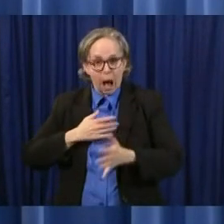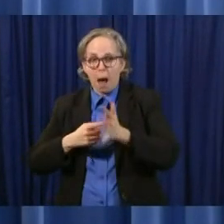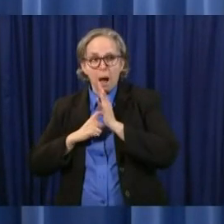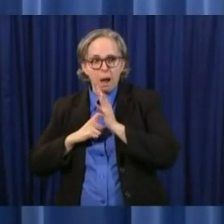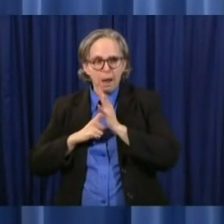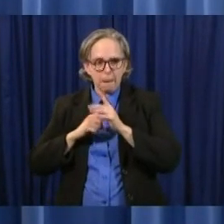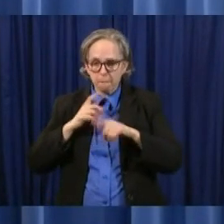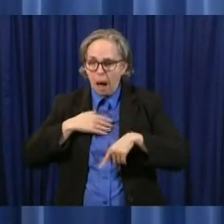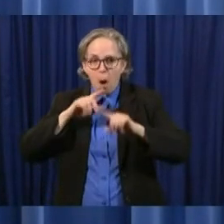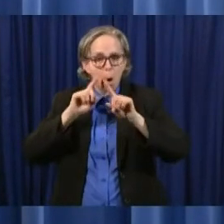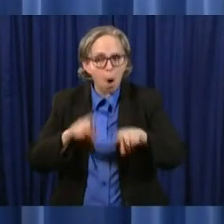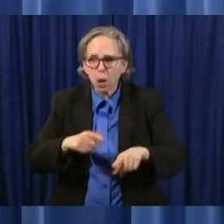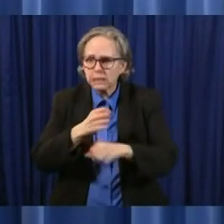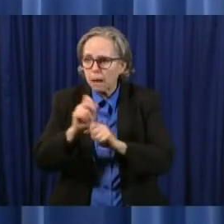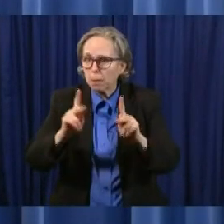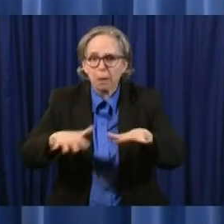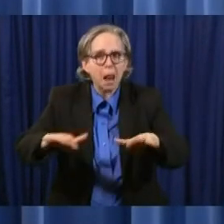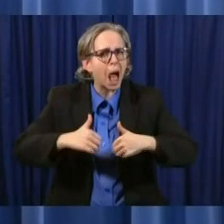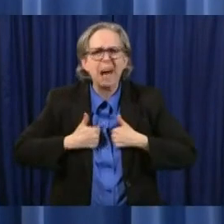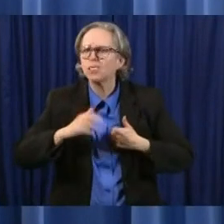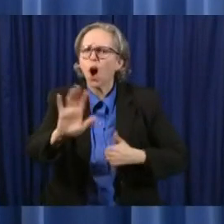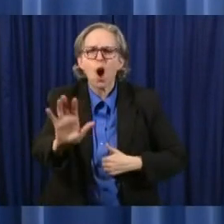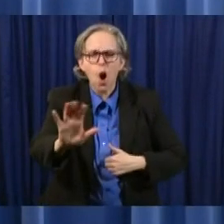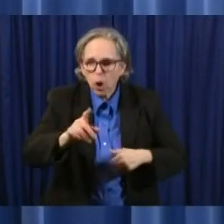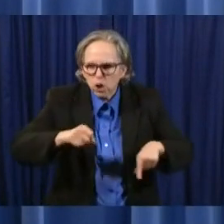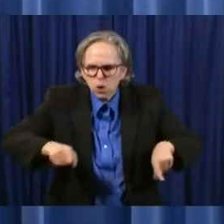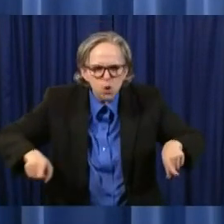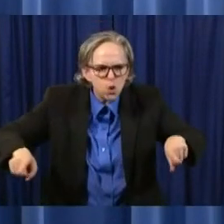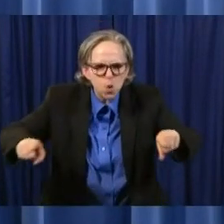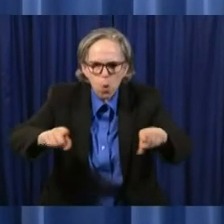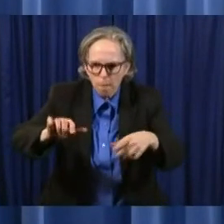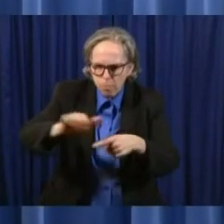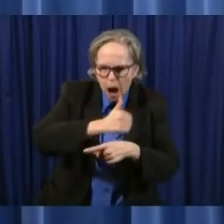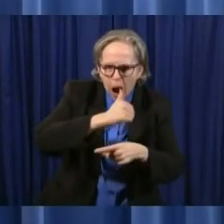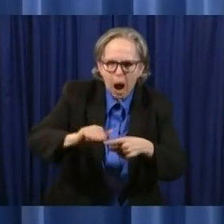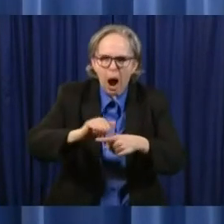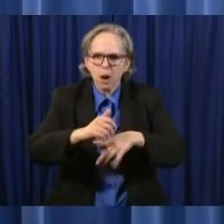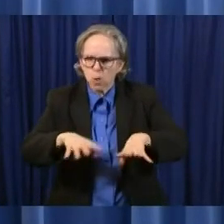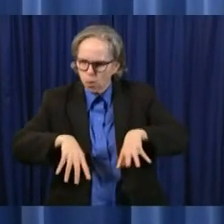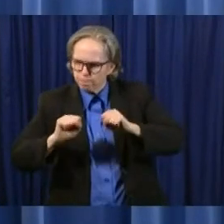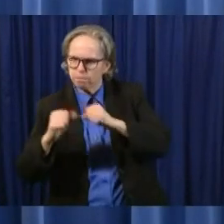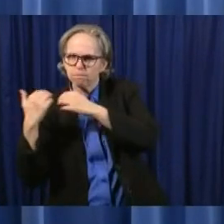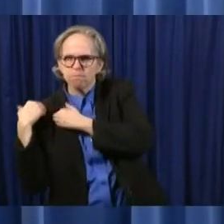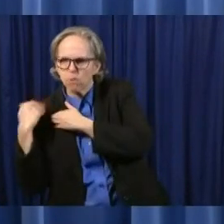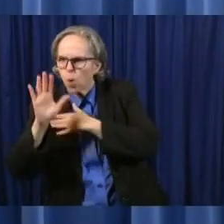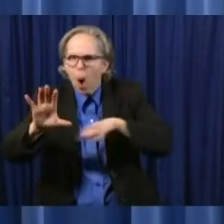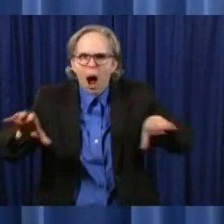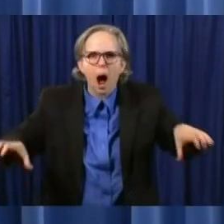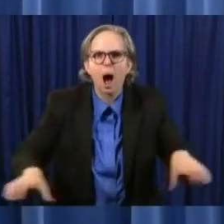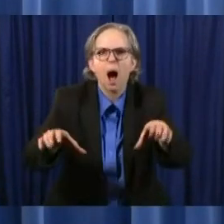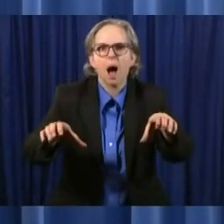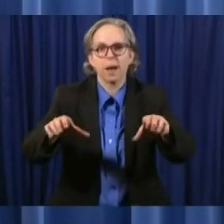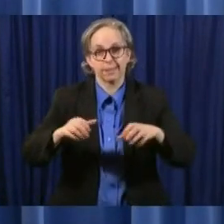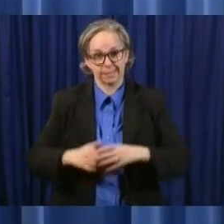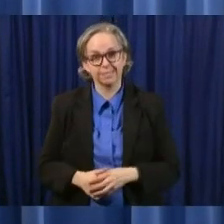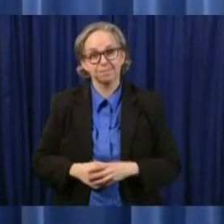but because of what ohioans have done and if we lose that